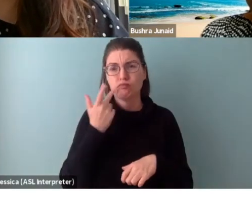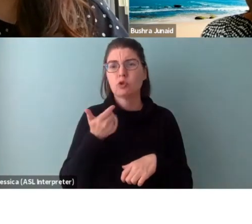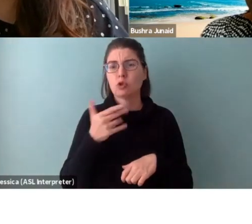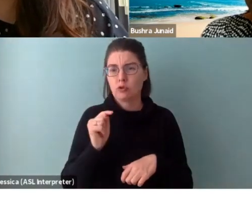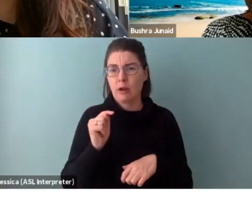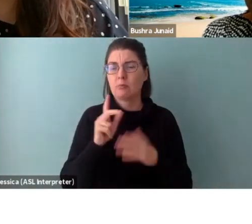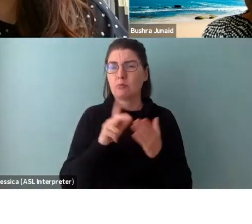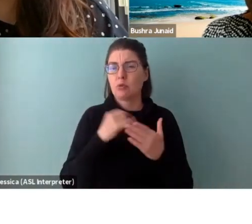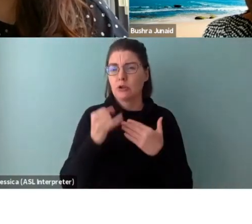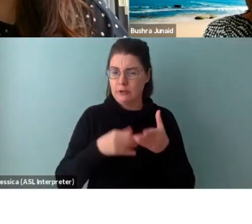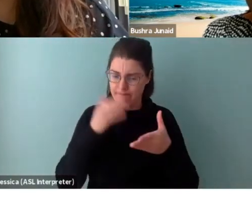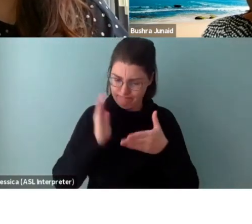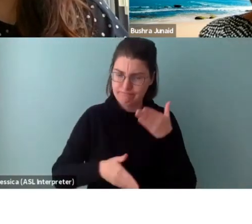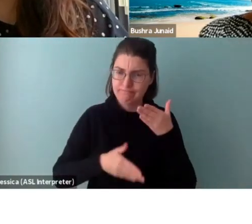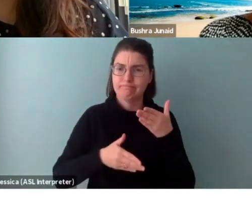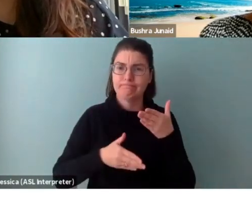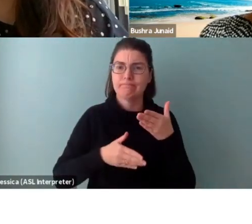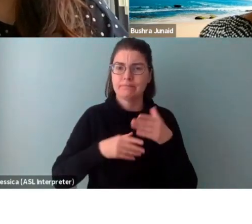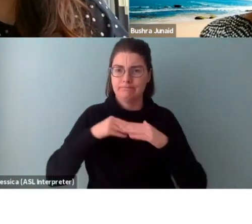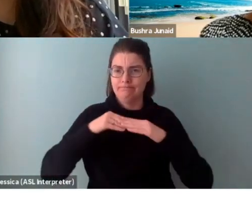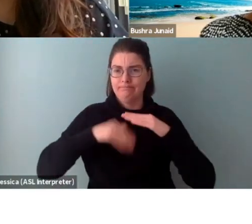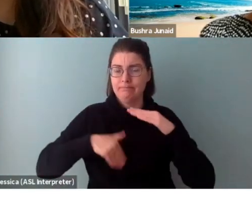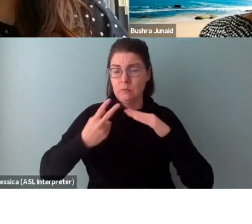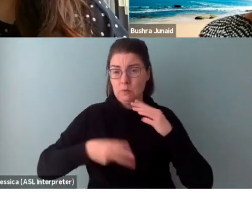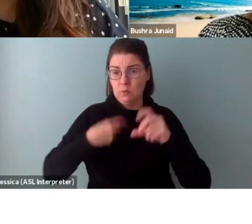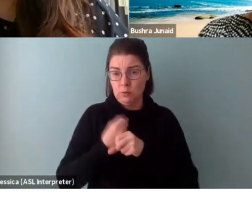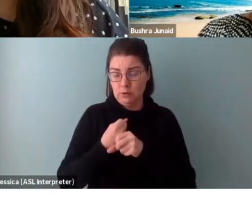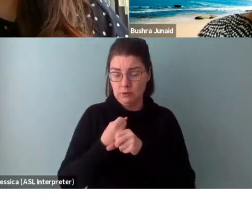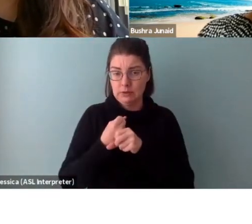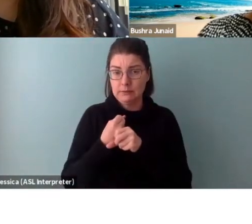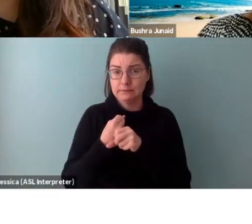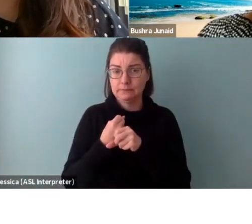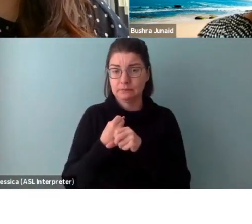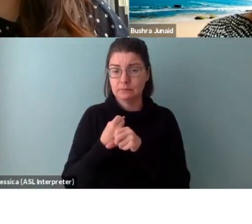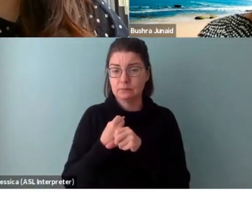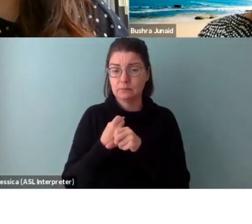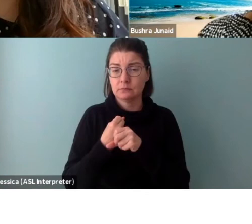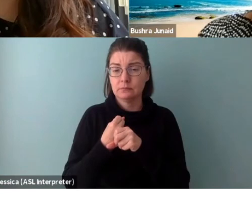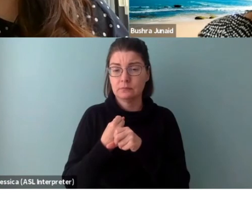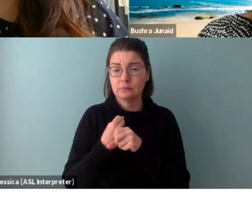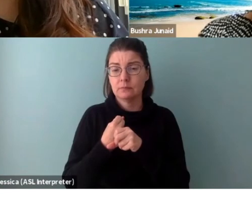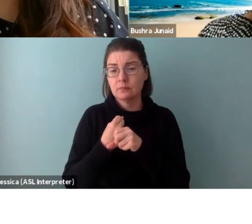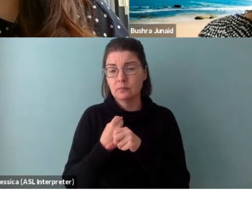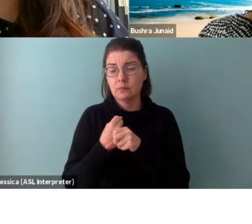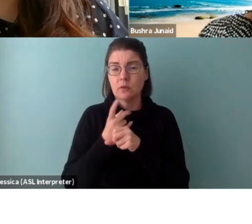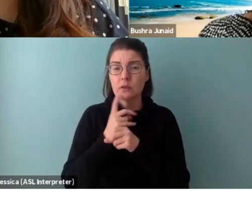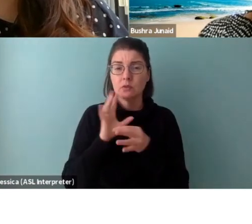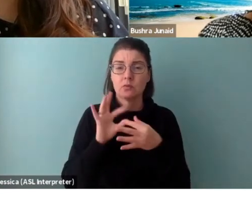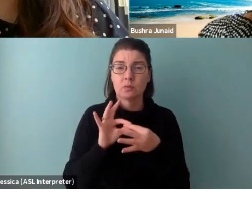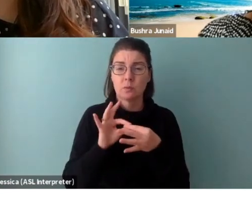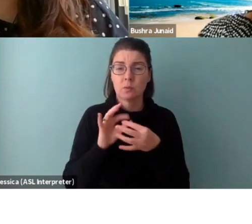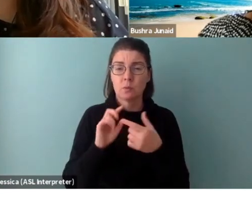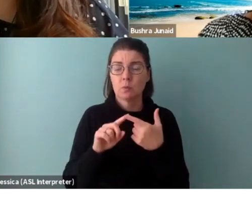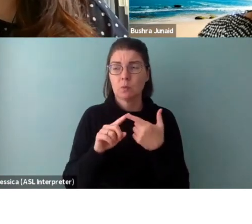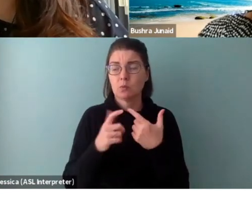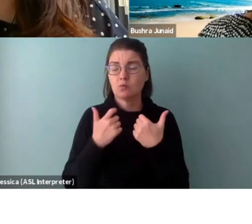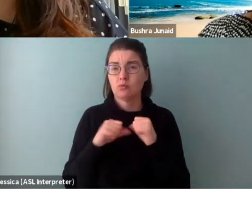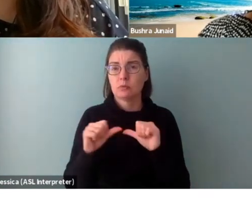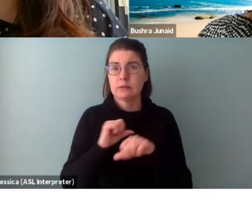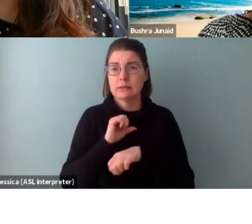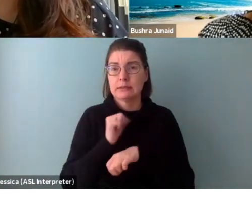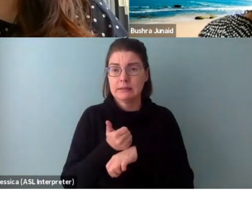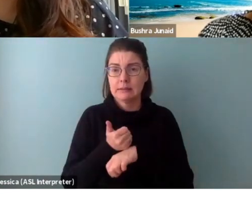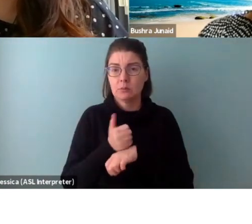grant projects completed within that timeframe. In terms of trying to set up